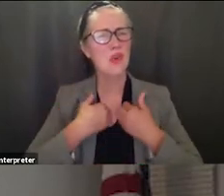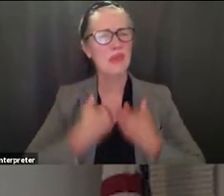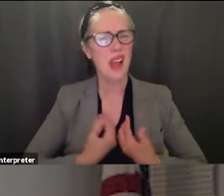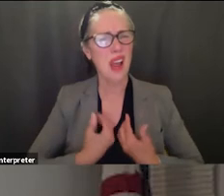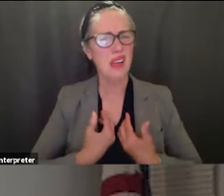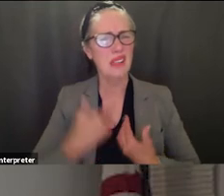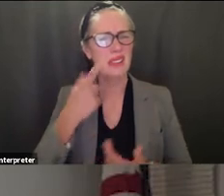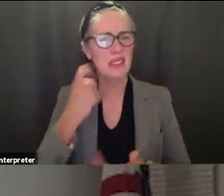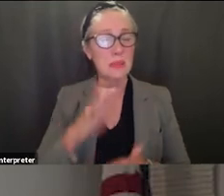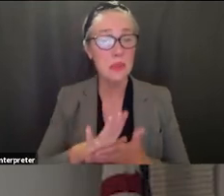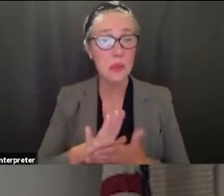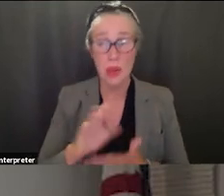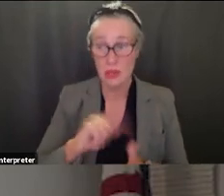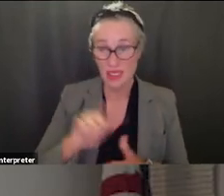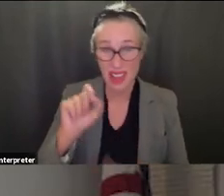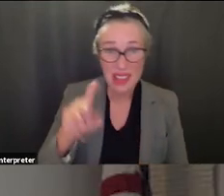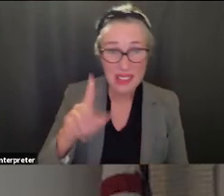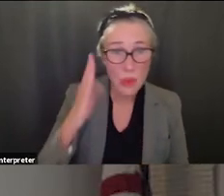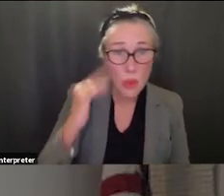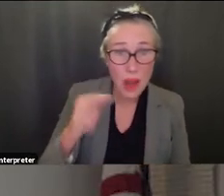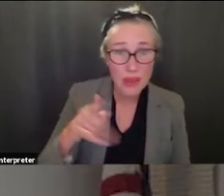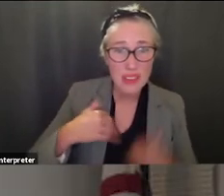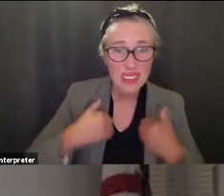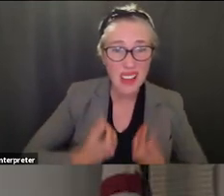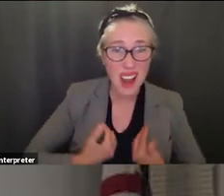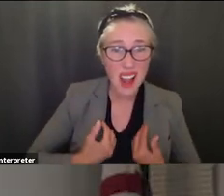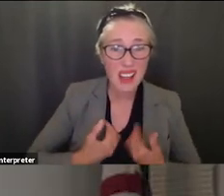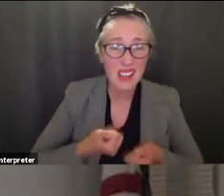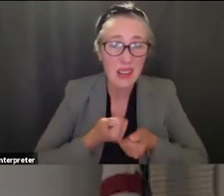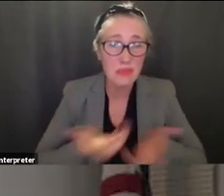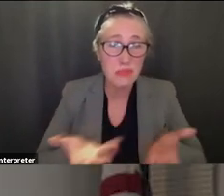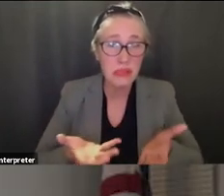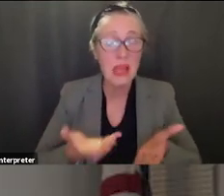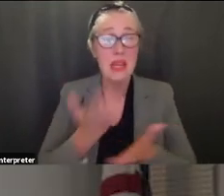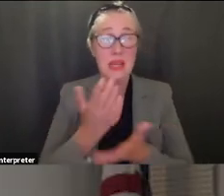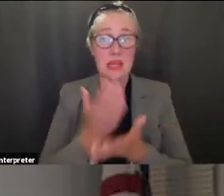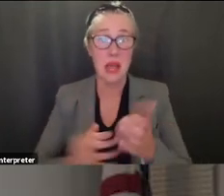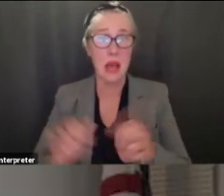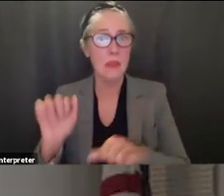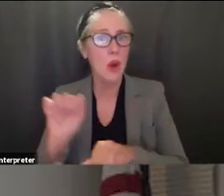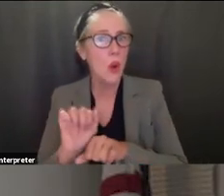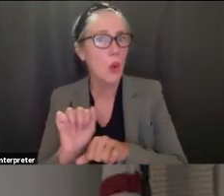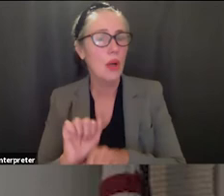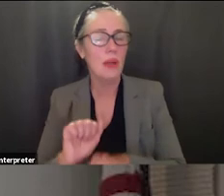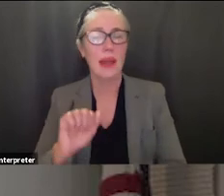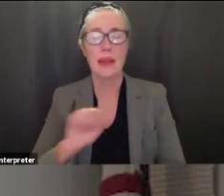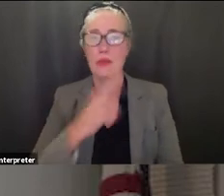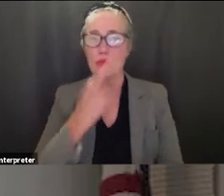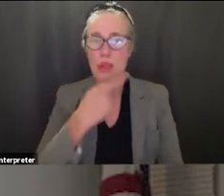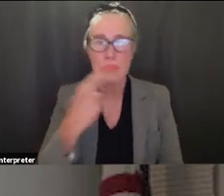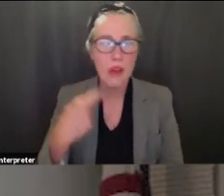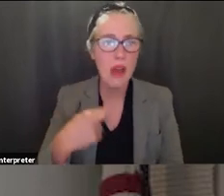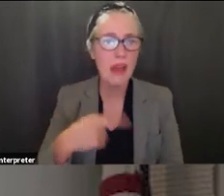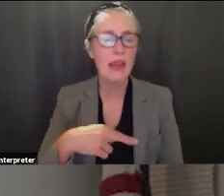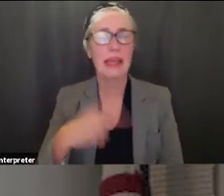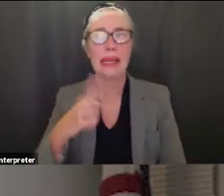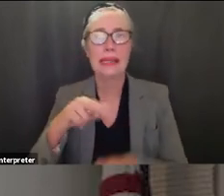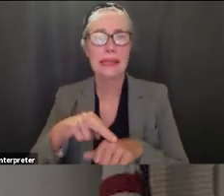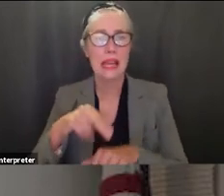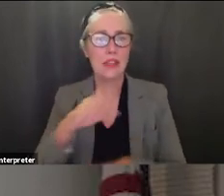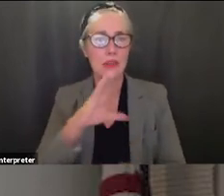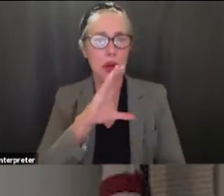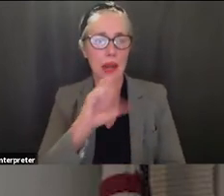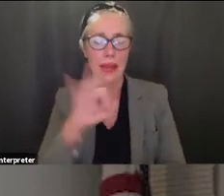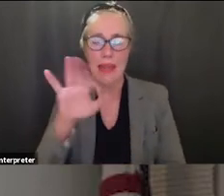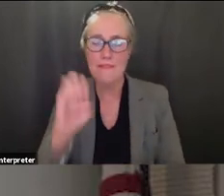and then i asked you know why are you tired and some of them worked in a natural cafe blenders other places i'd like to if any